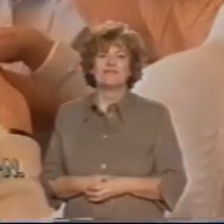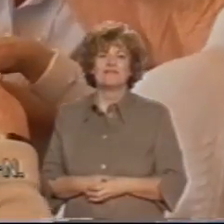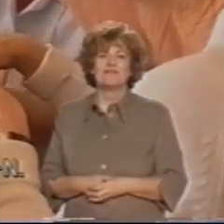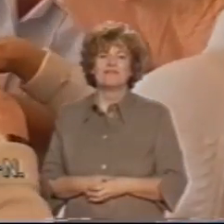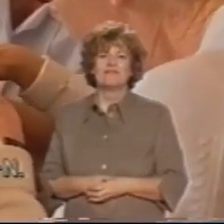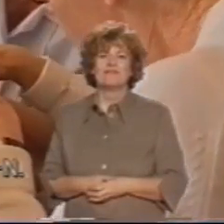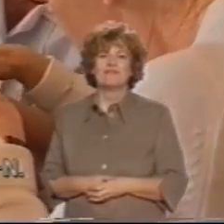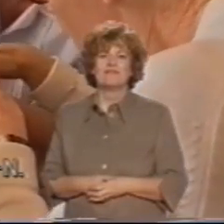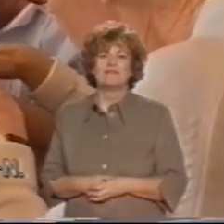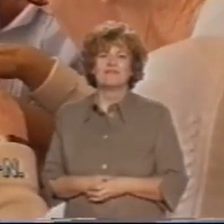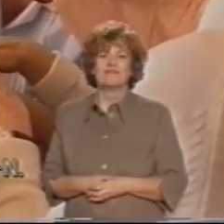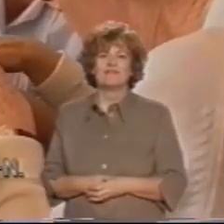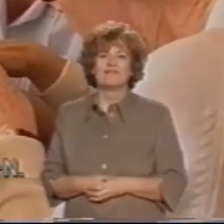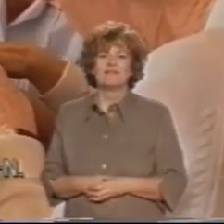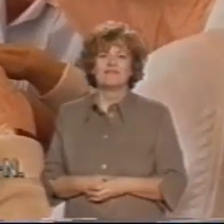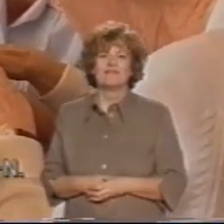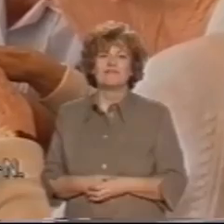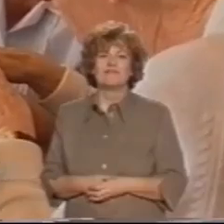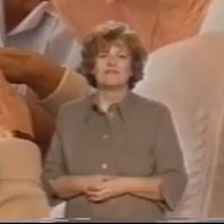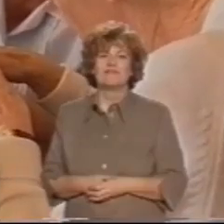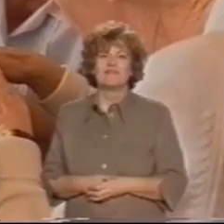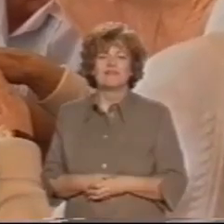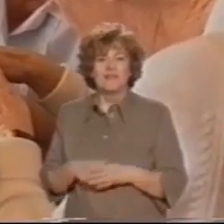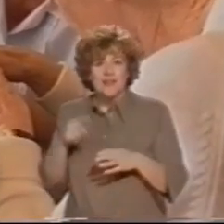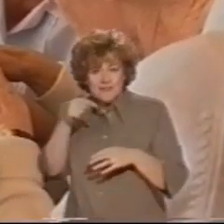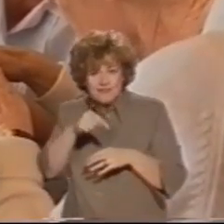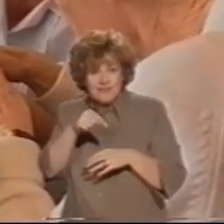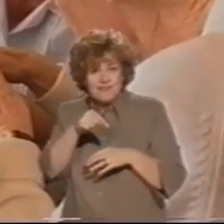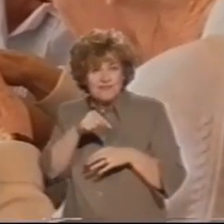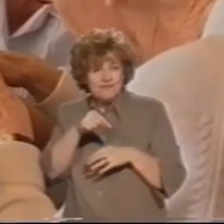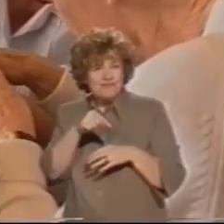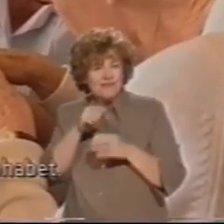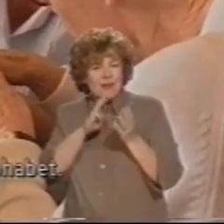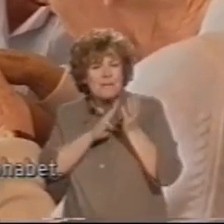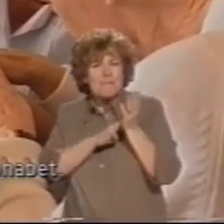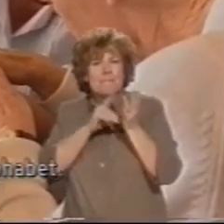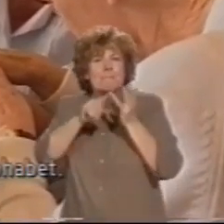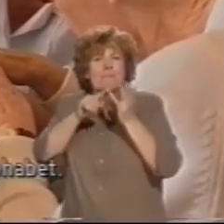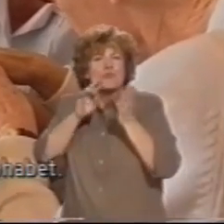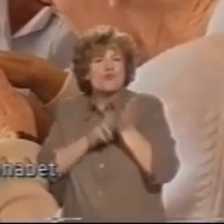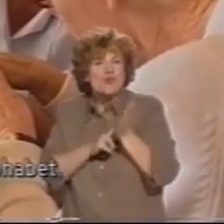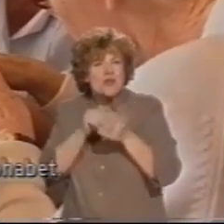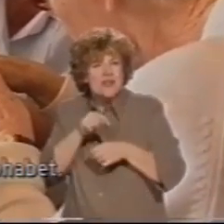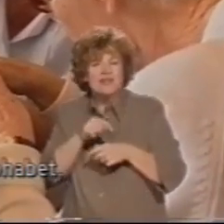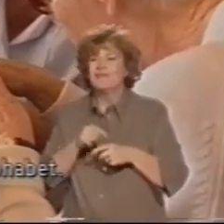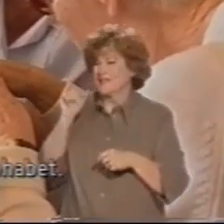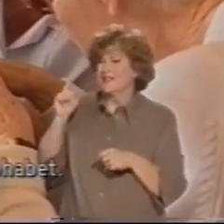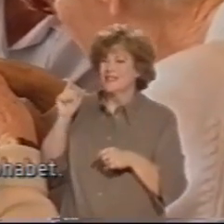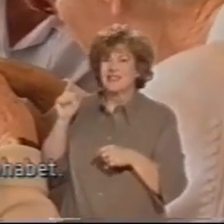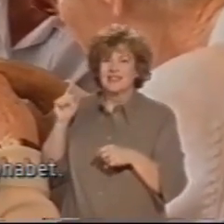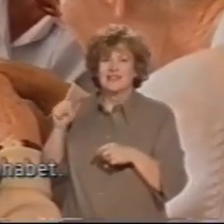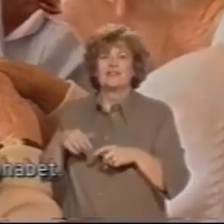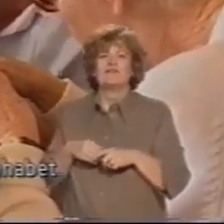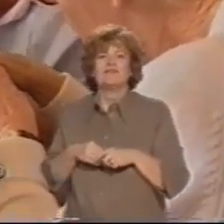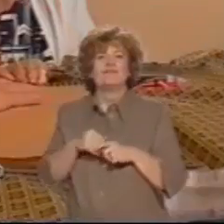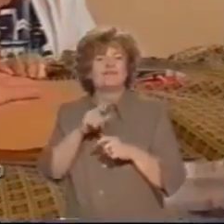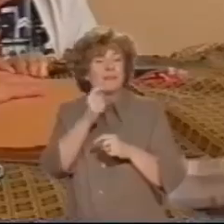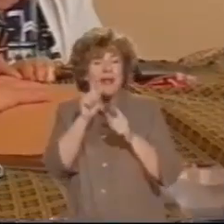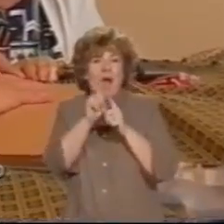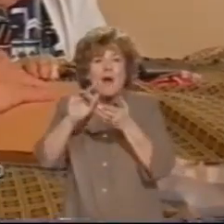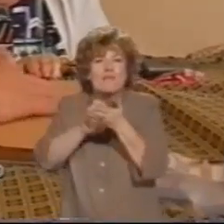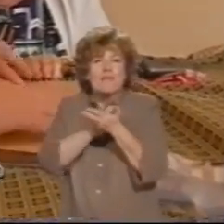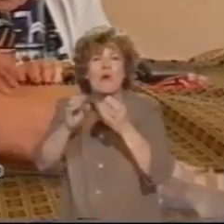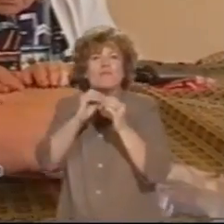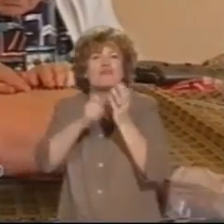It's moon. N-double-o-n. Oh, yes. Like Braille, but different alphabet. Oh,